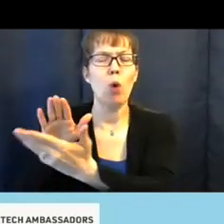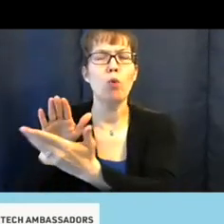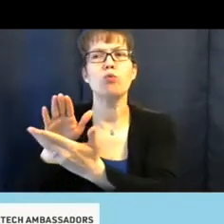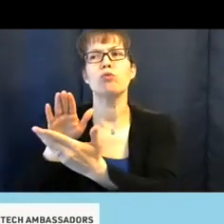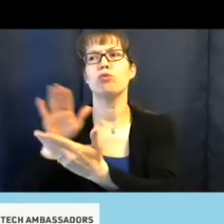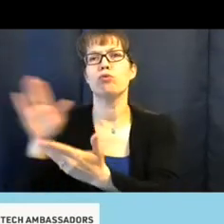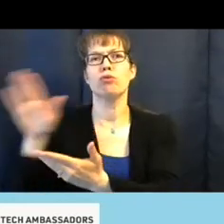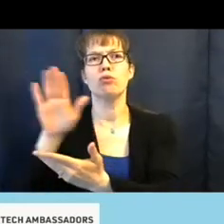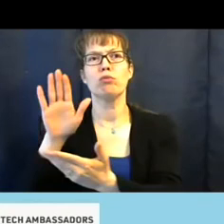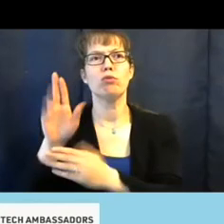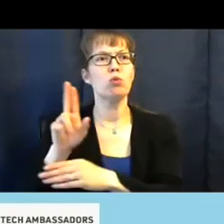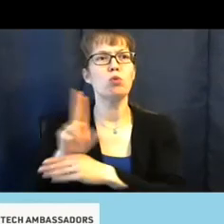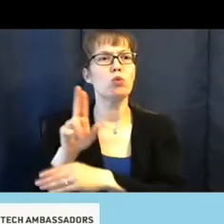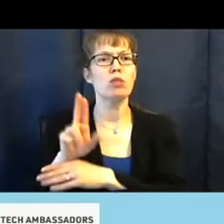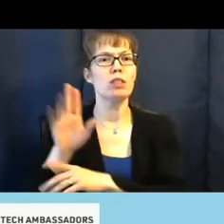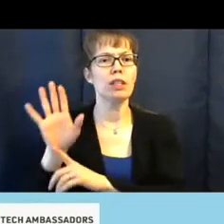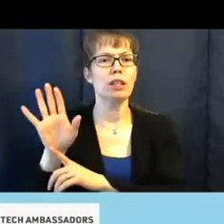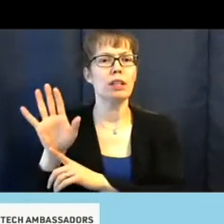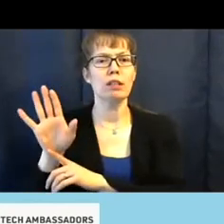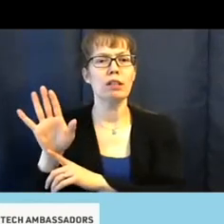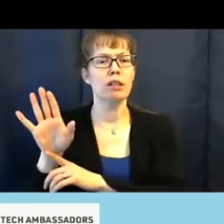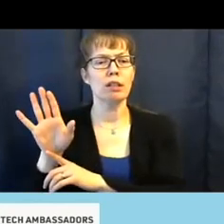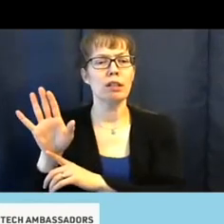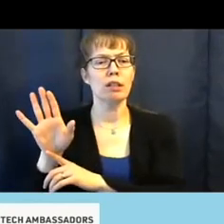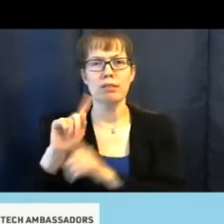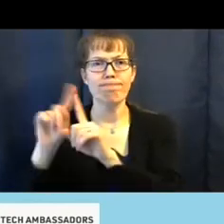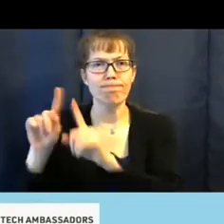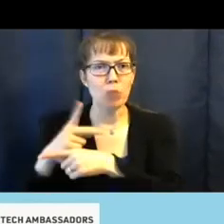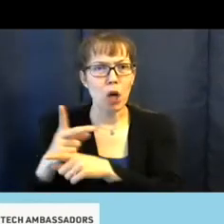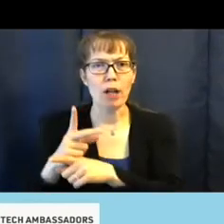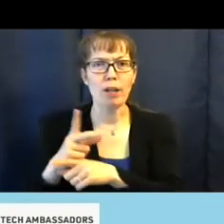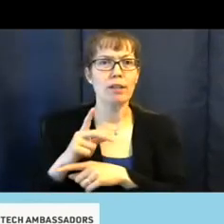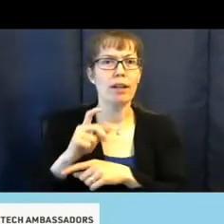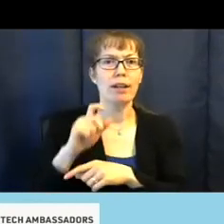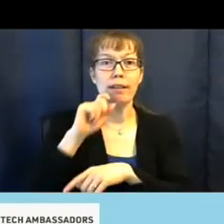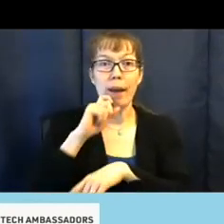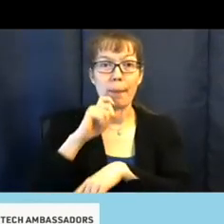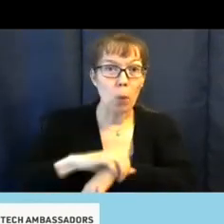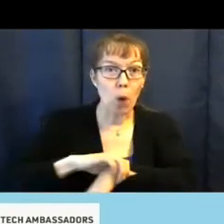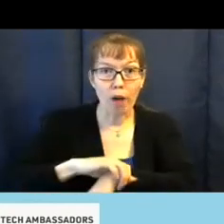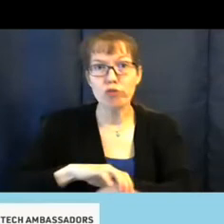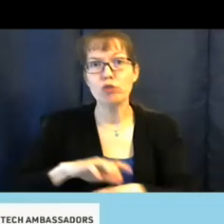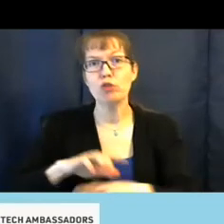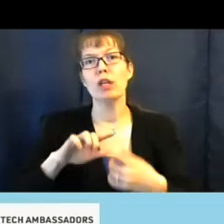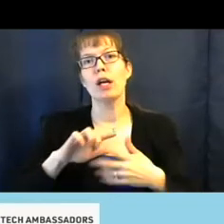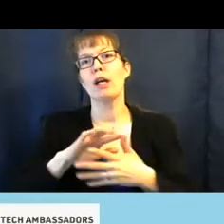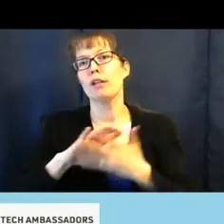using products like the Apple Watch that,